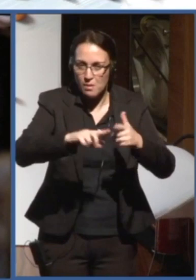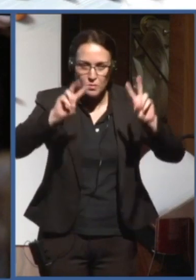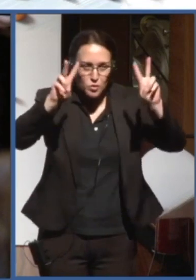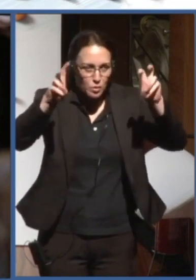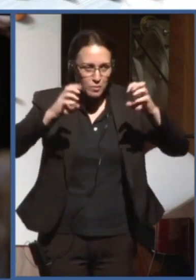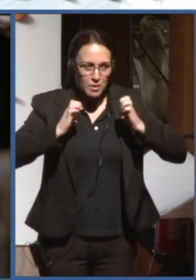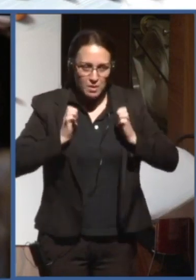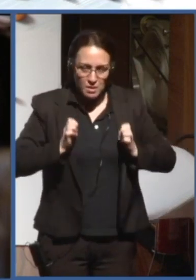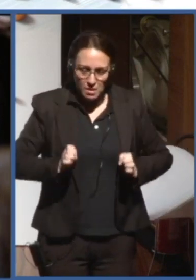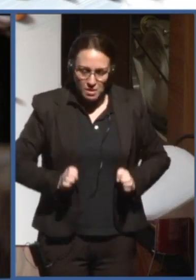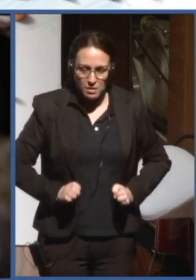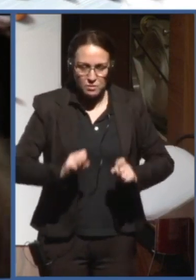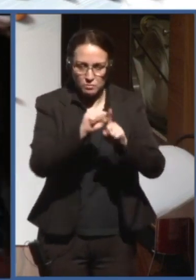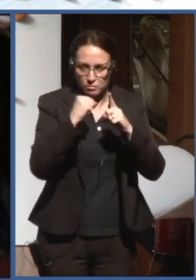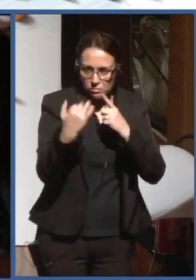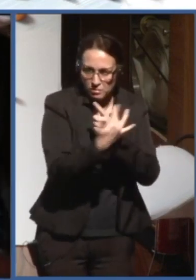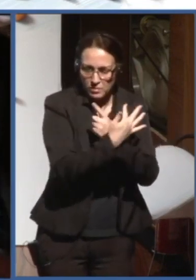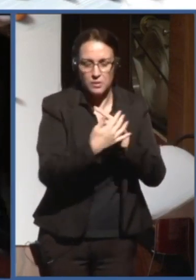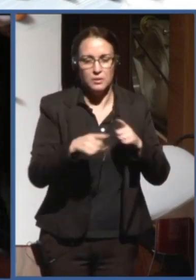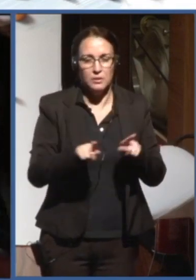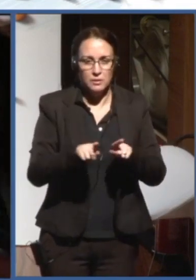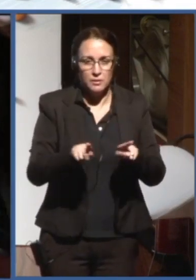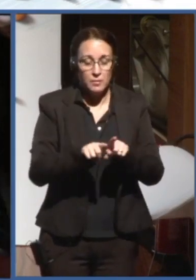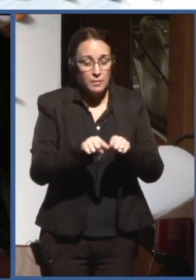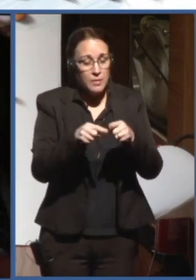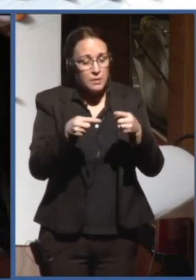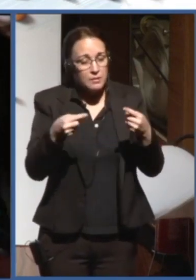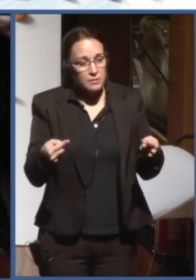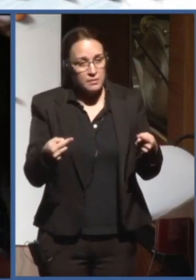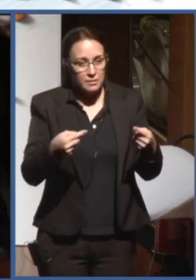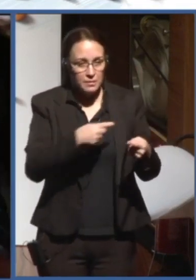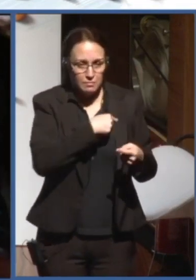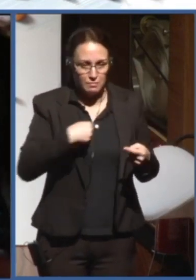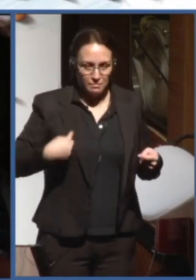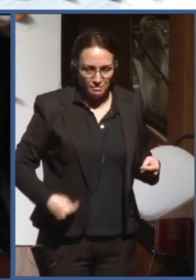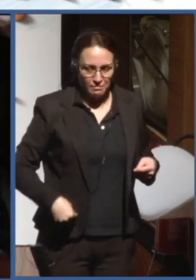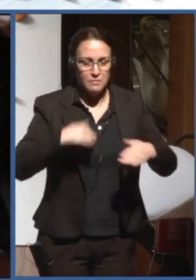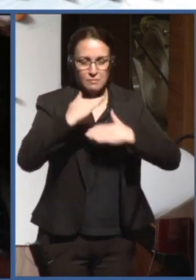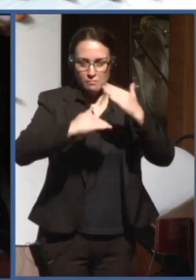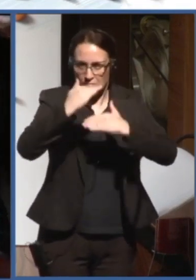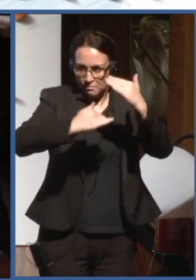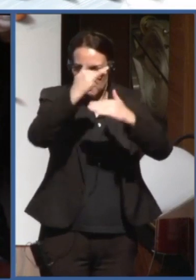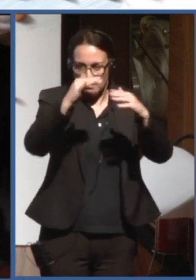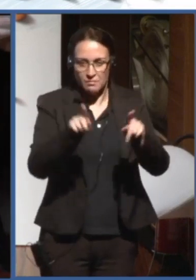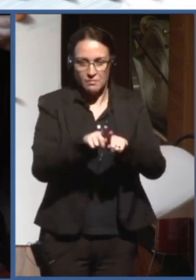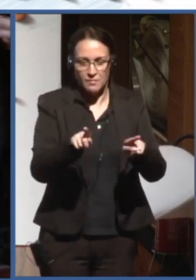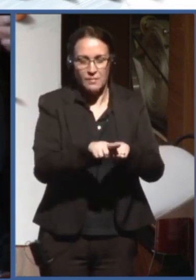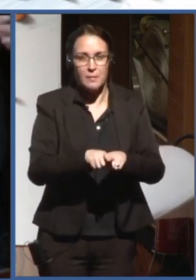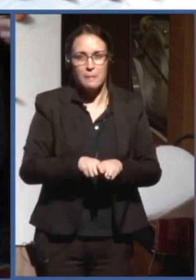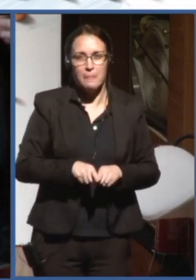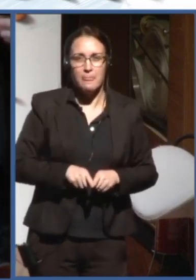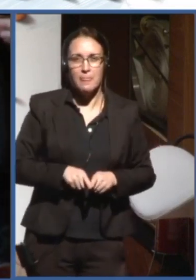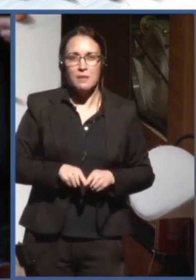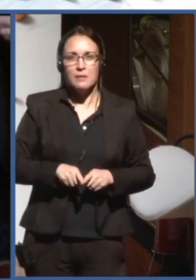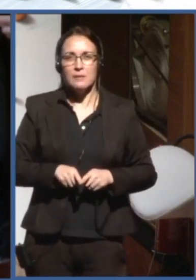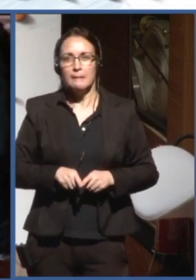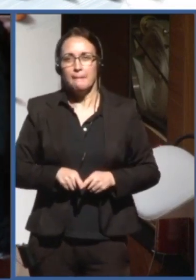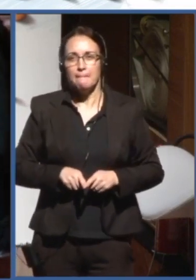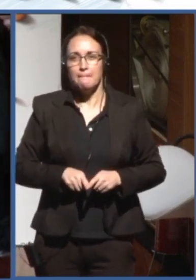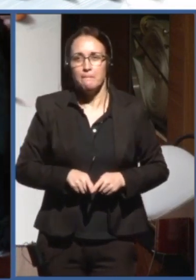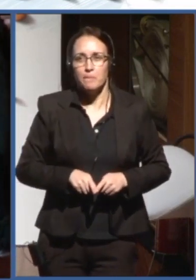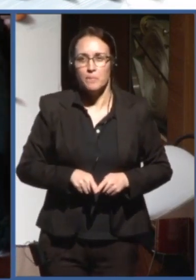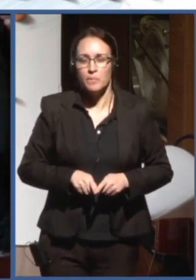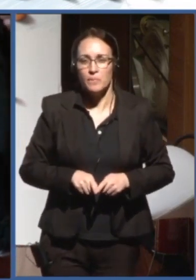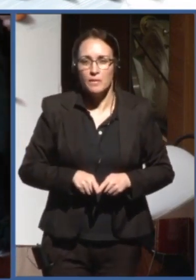China is booming. They are running away in terms of publications in AI, and everyone